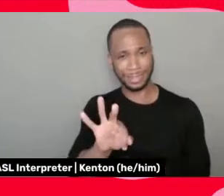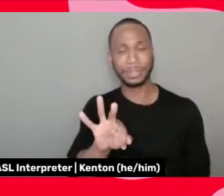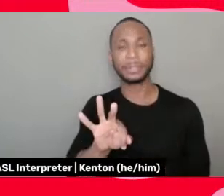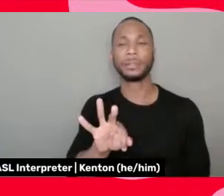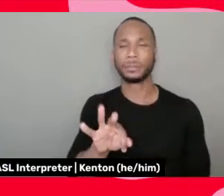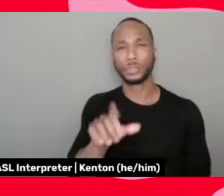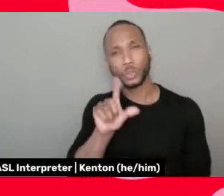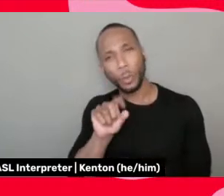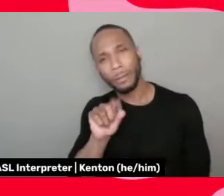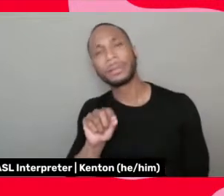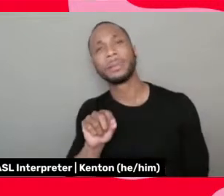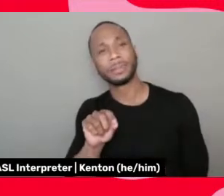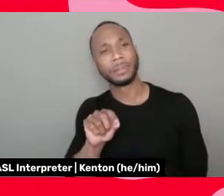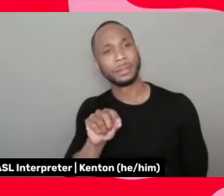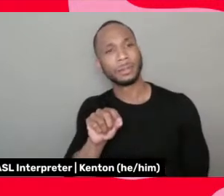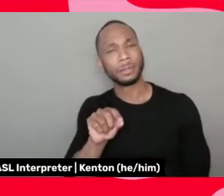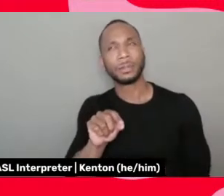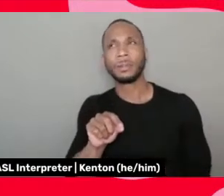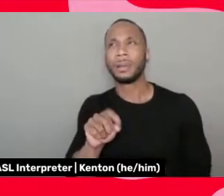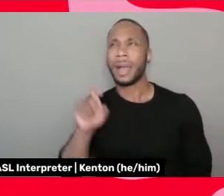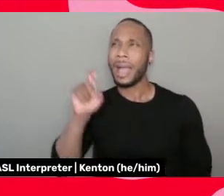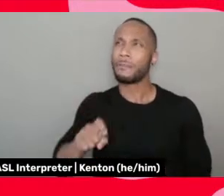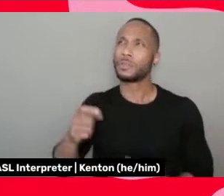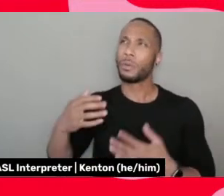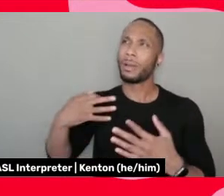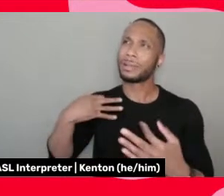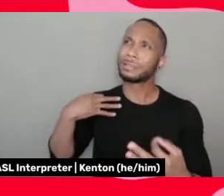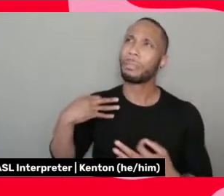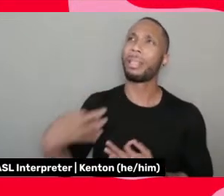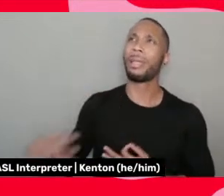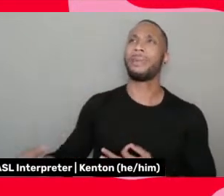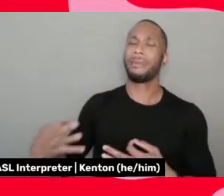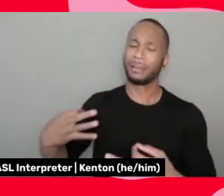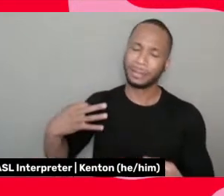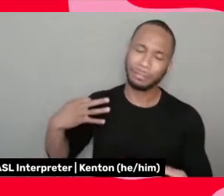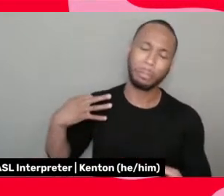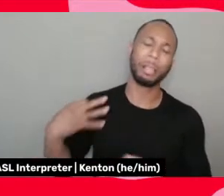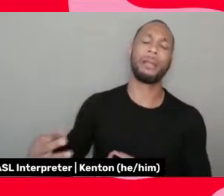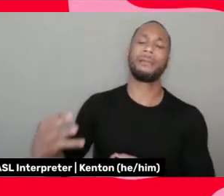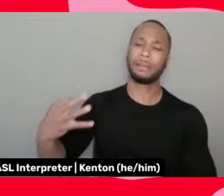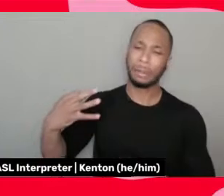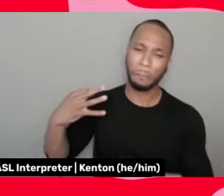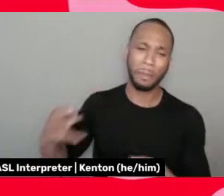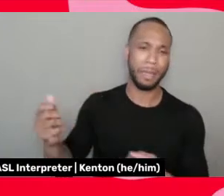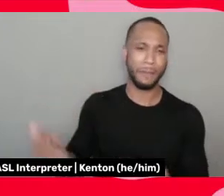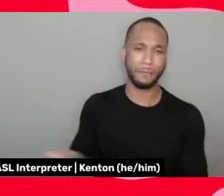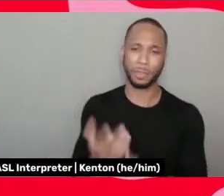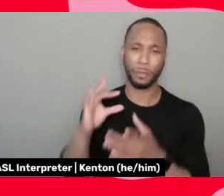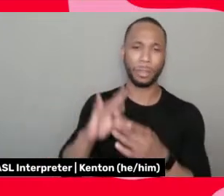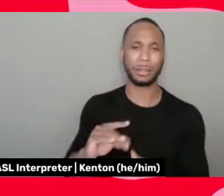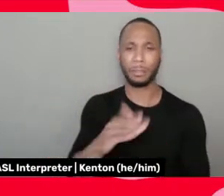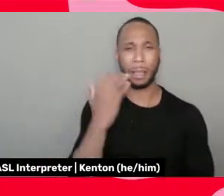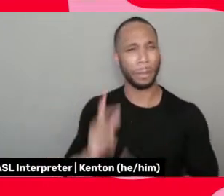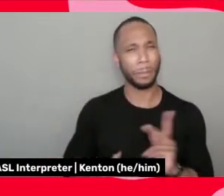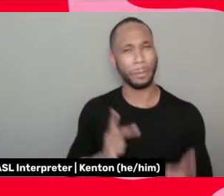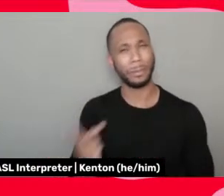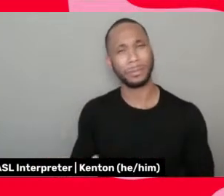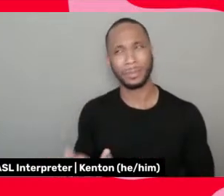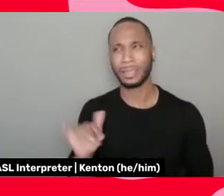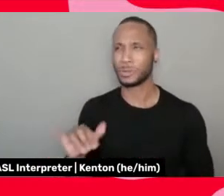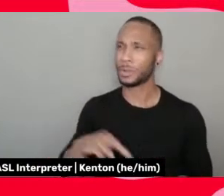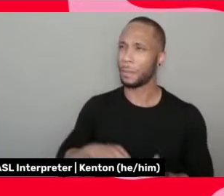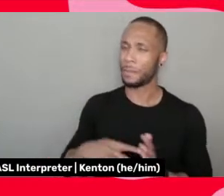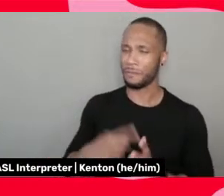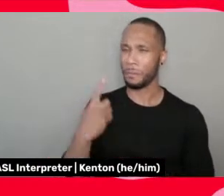20 year old was like, do I have to explain everything about black people? How, you know, is this what this means for